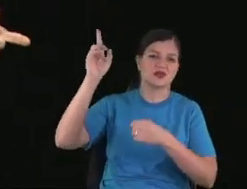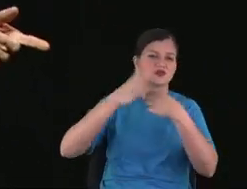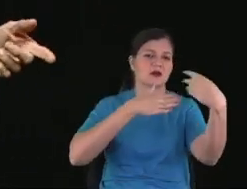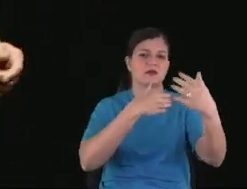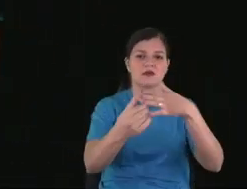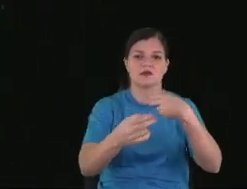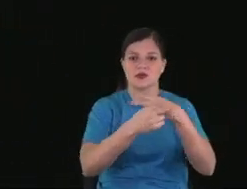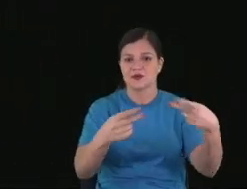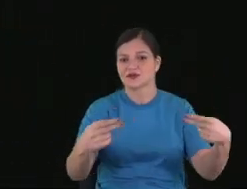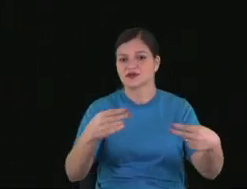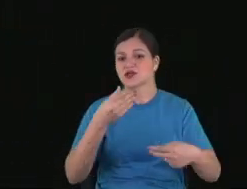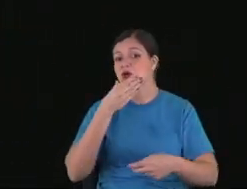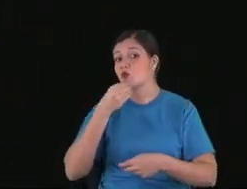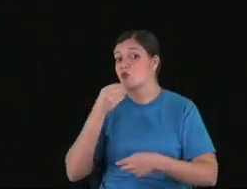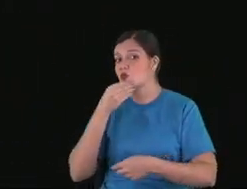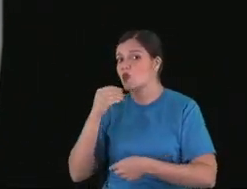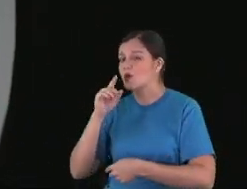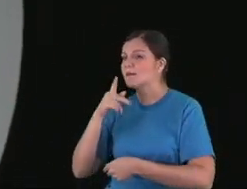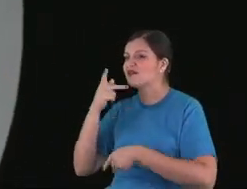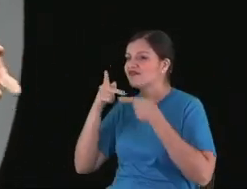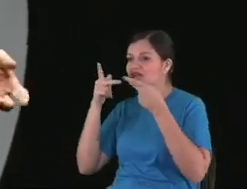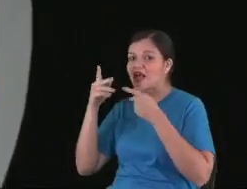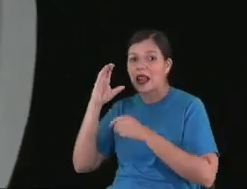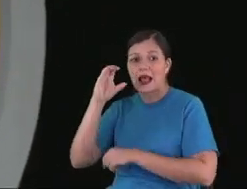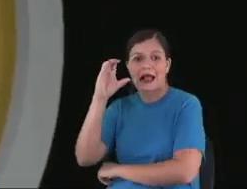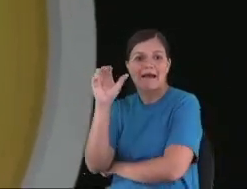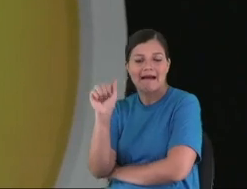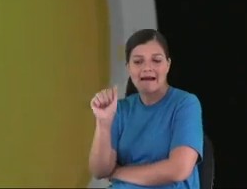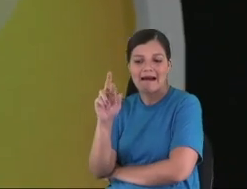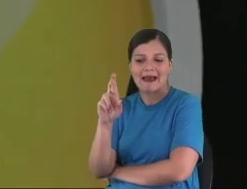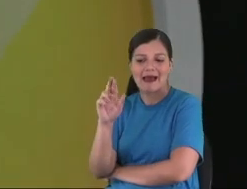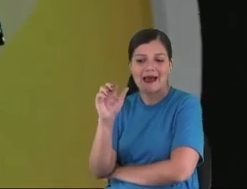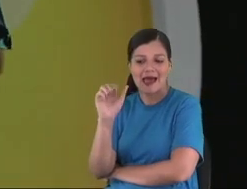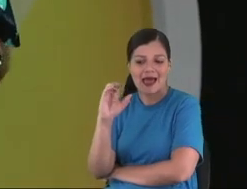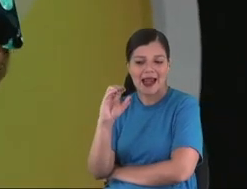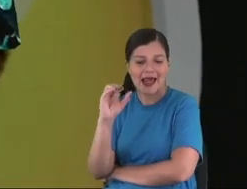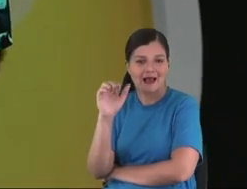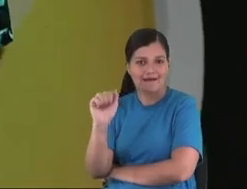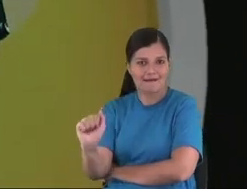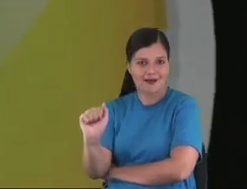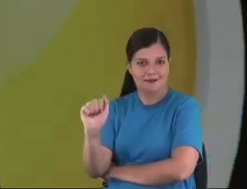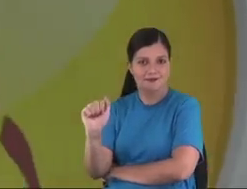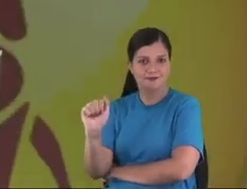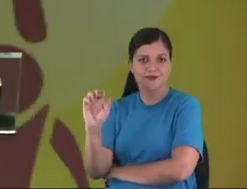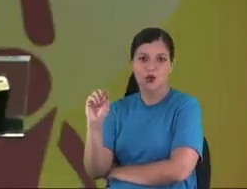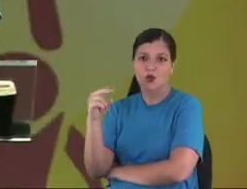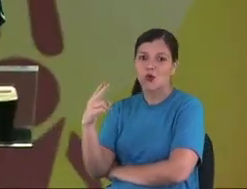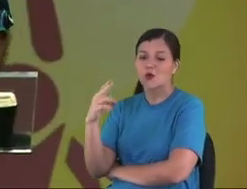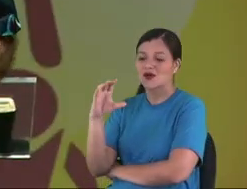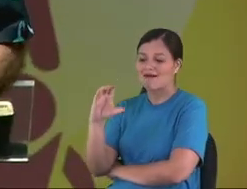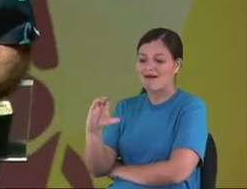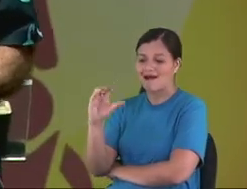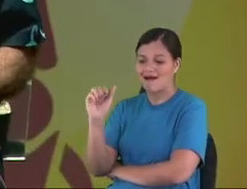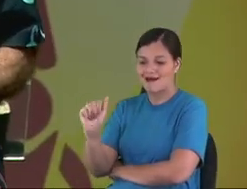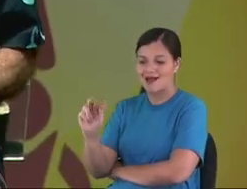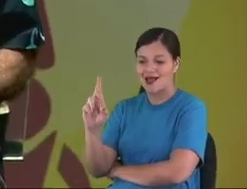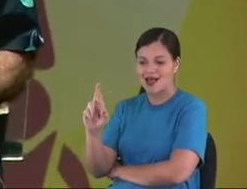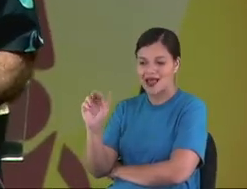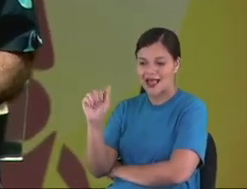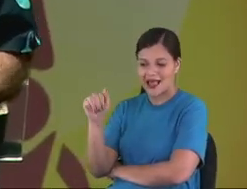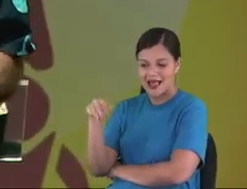The man says, caraca, caramba. The man says, bad words.